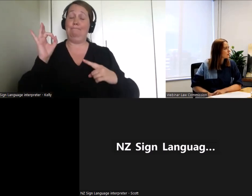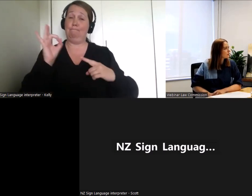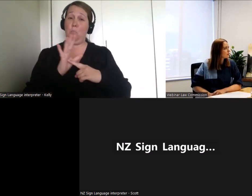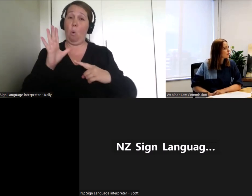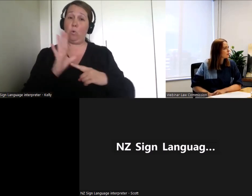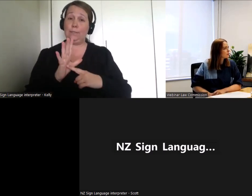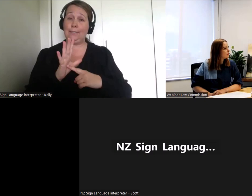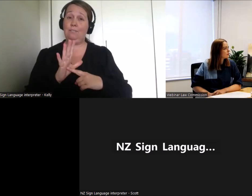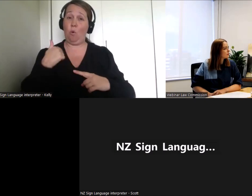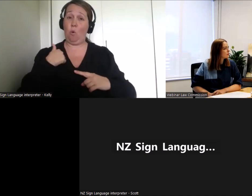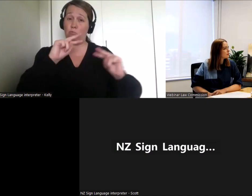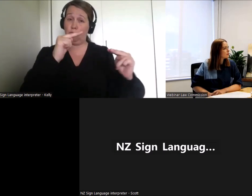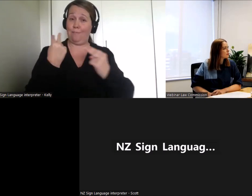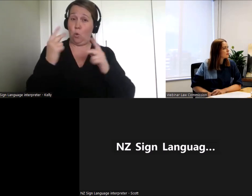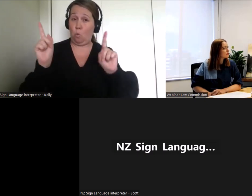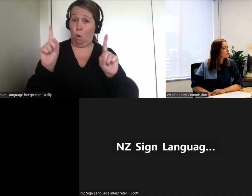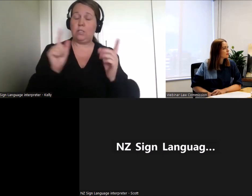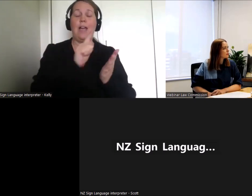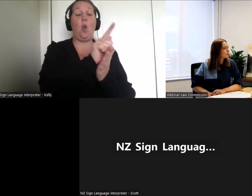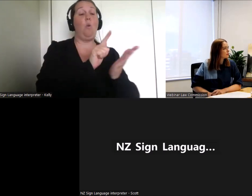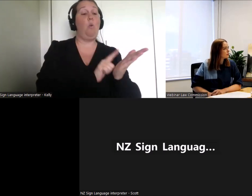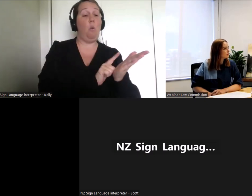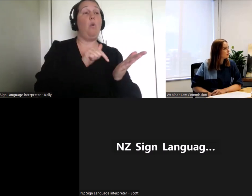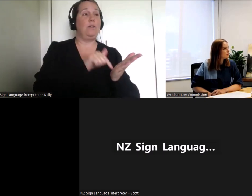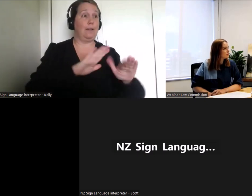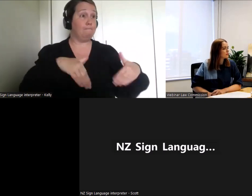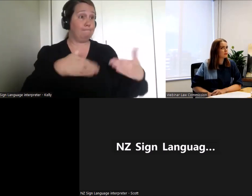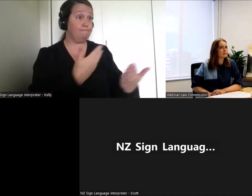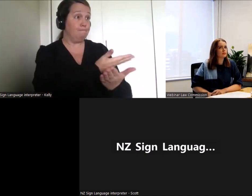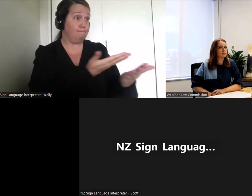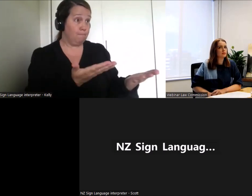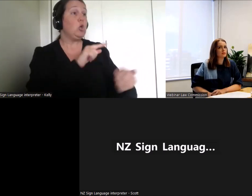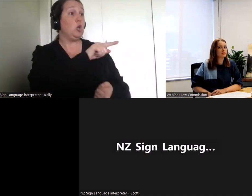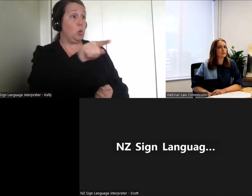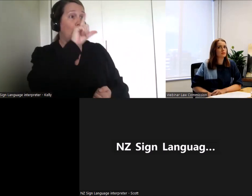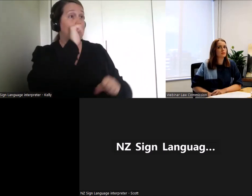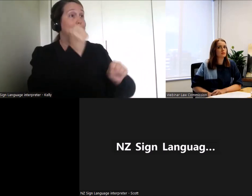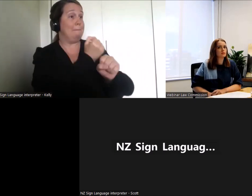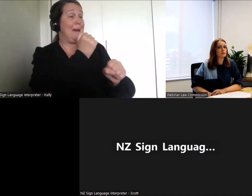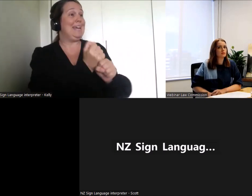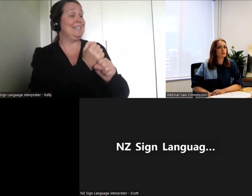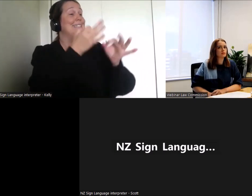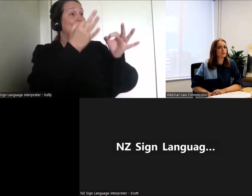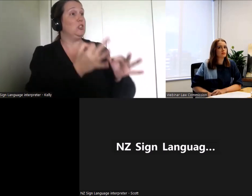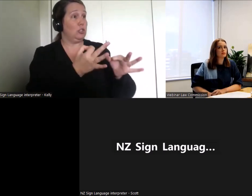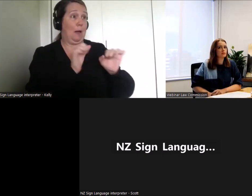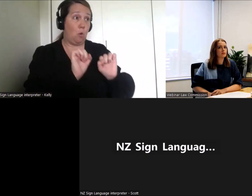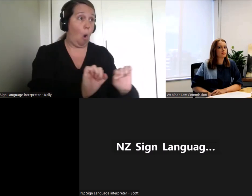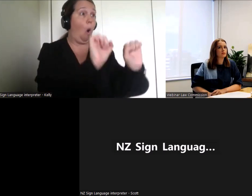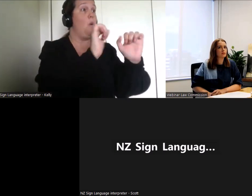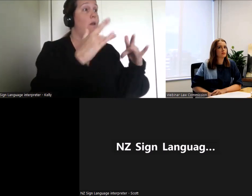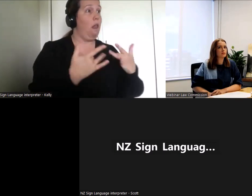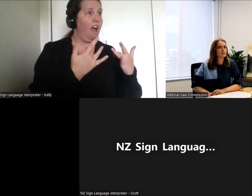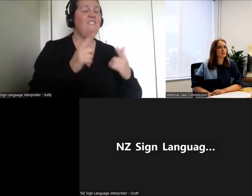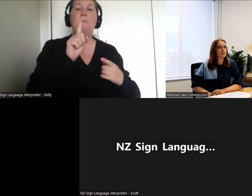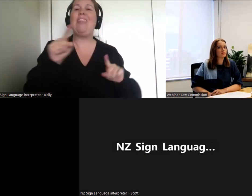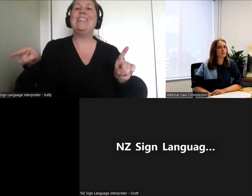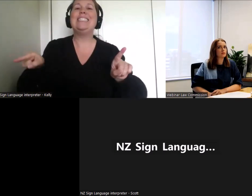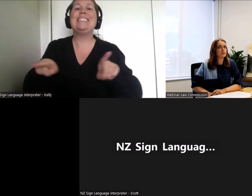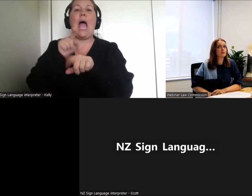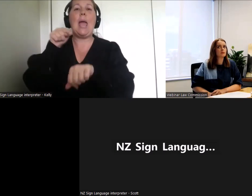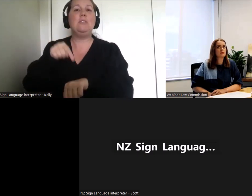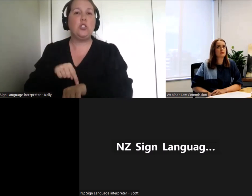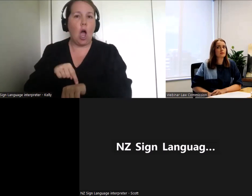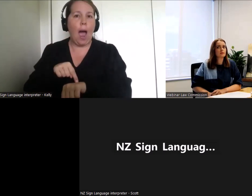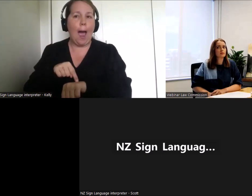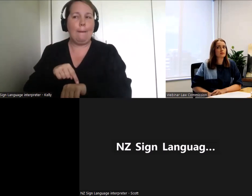the law can strike the right balance between enabling people to make decisions about their own lives with support and safeguarding people from harm. And so